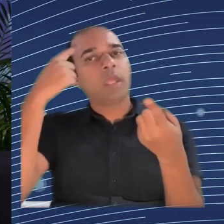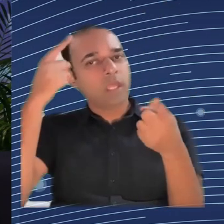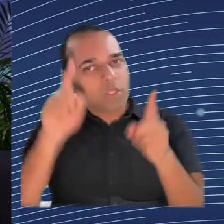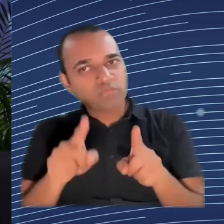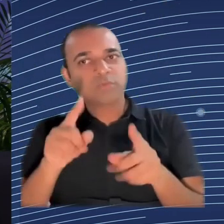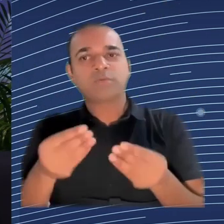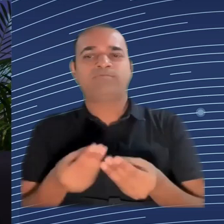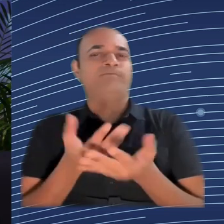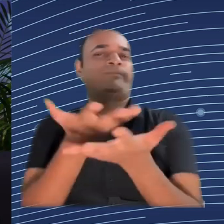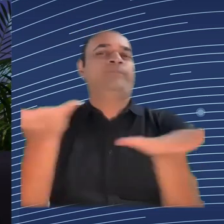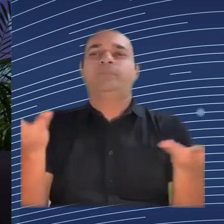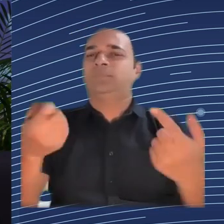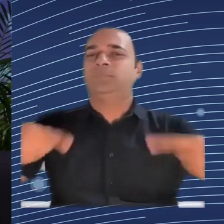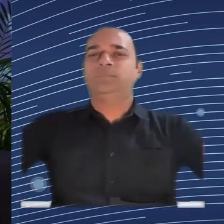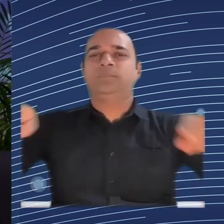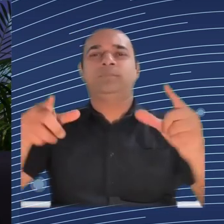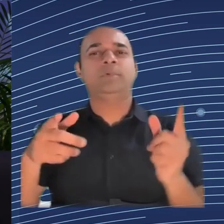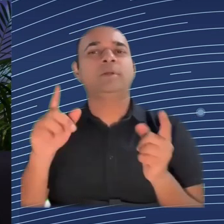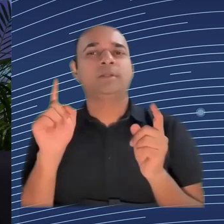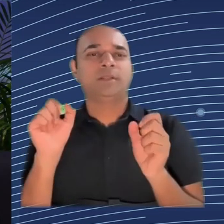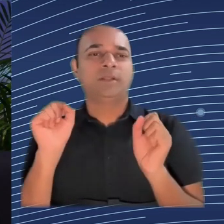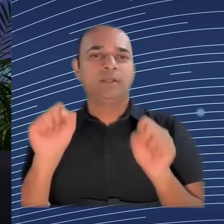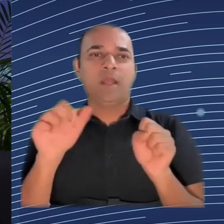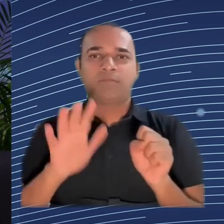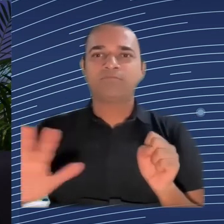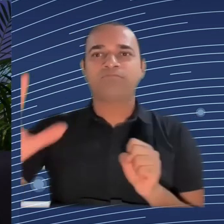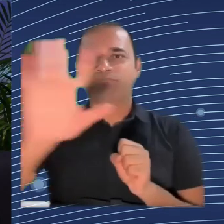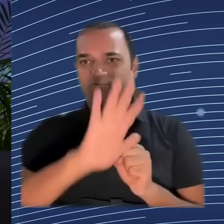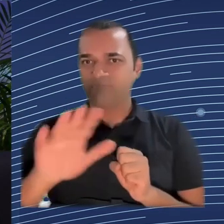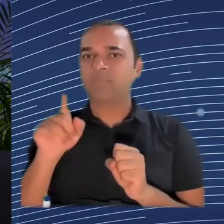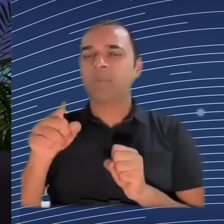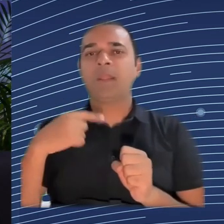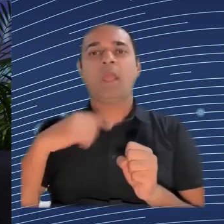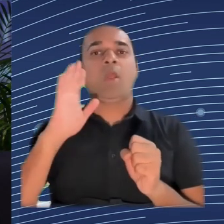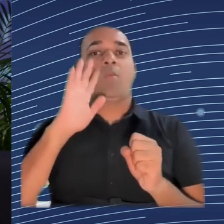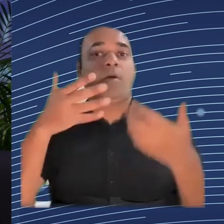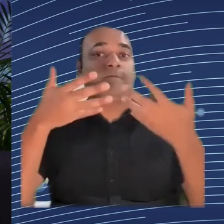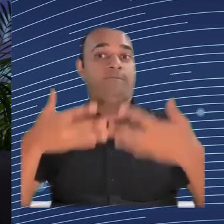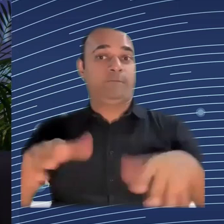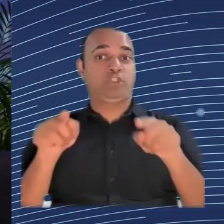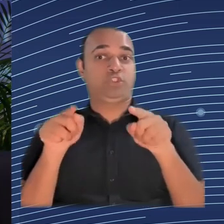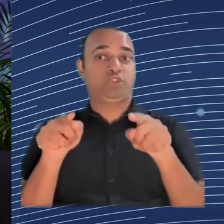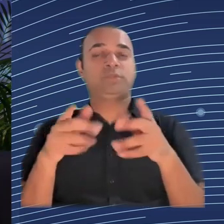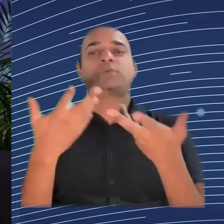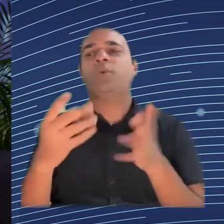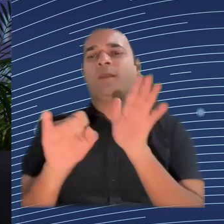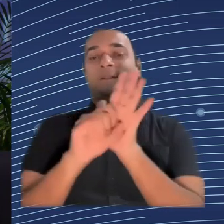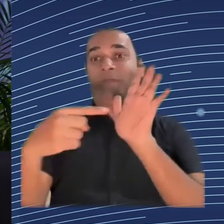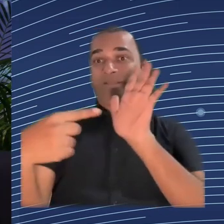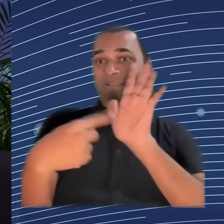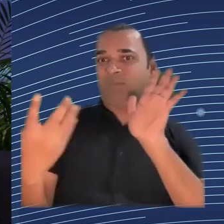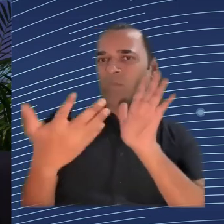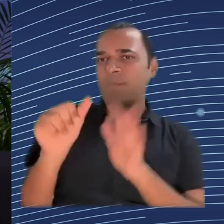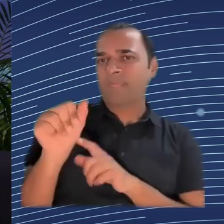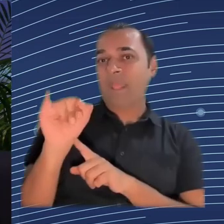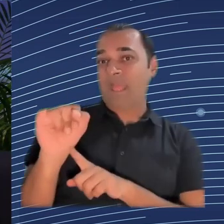Not only we have identified that. The Commission has identified that. The President of the Commission has identified this,